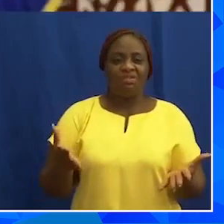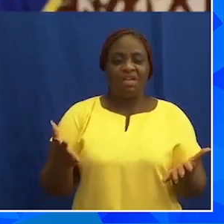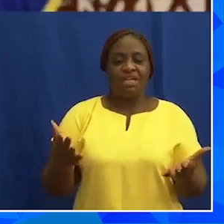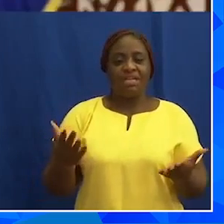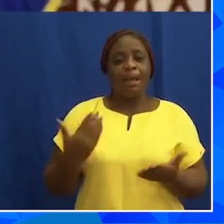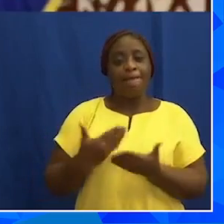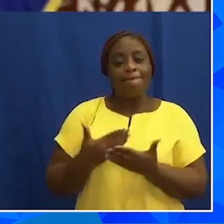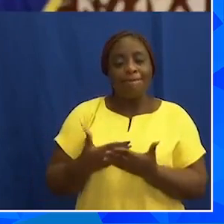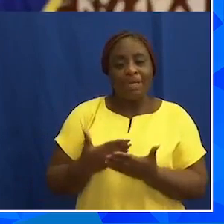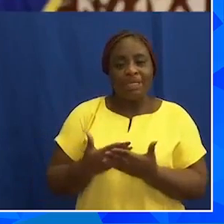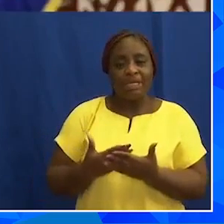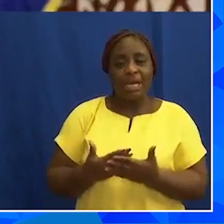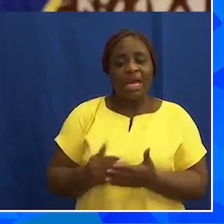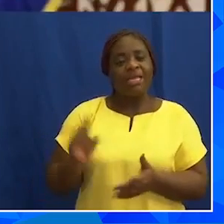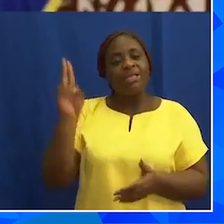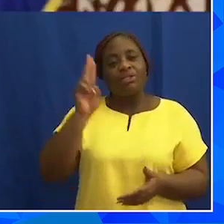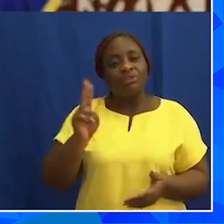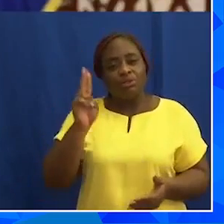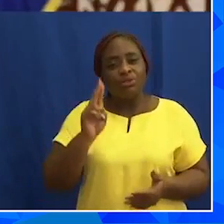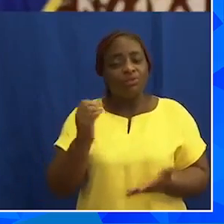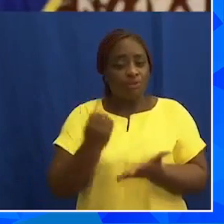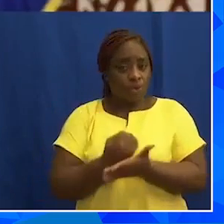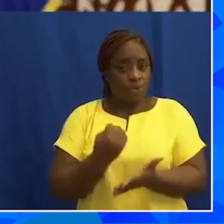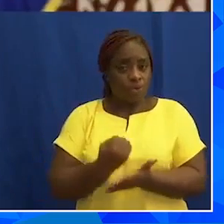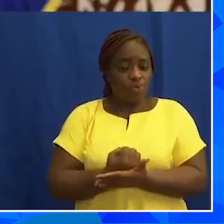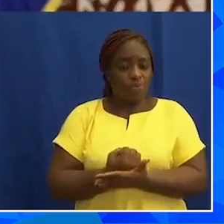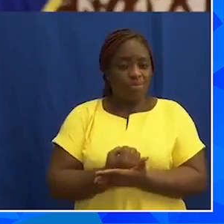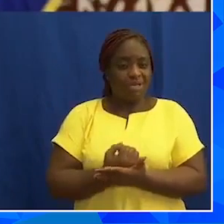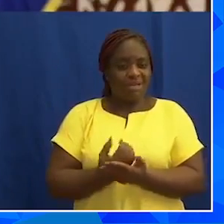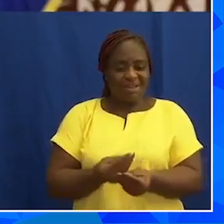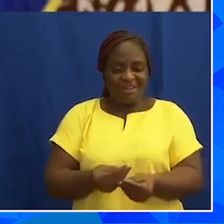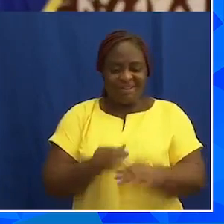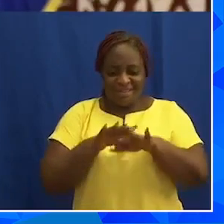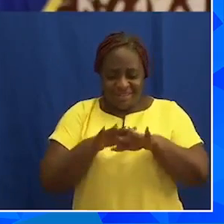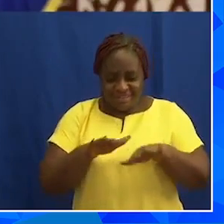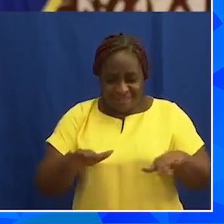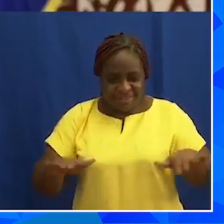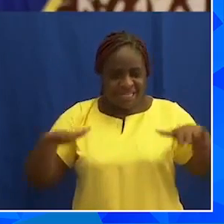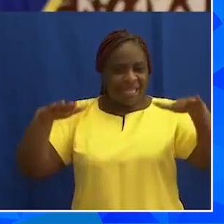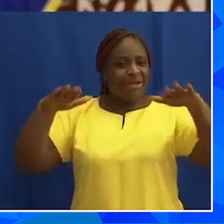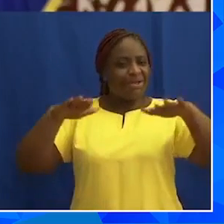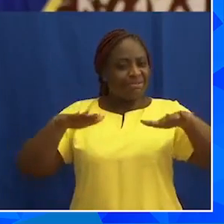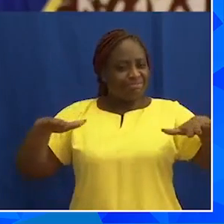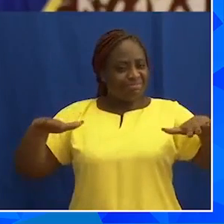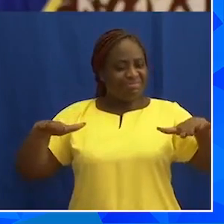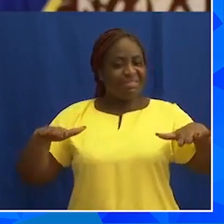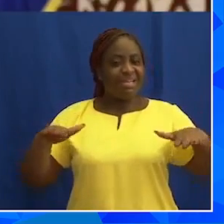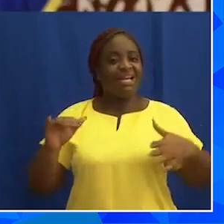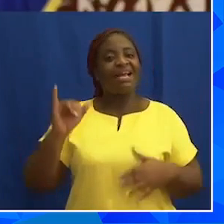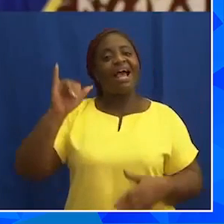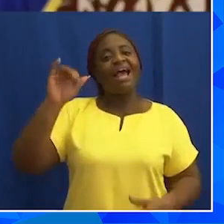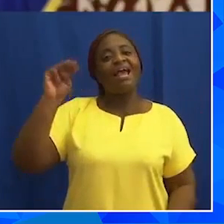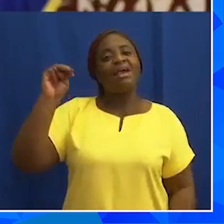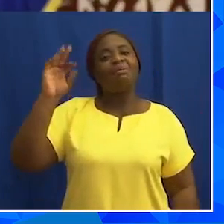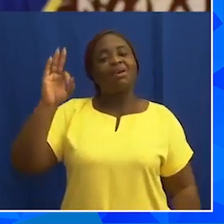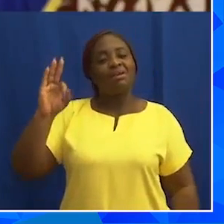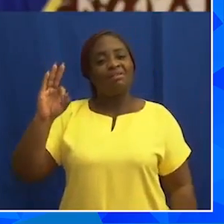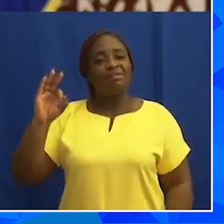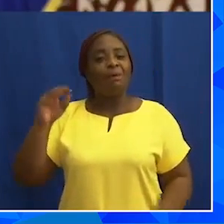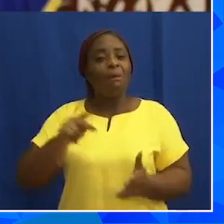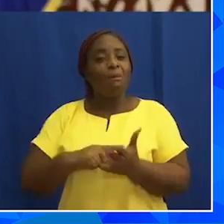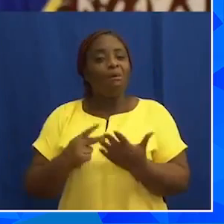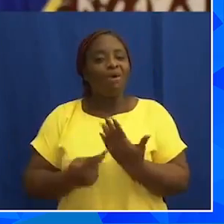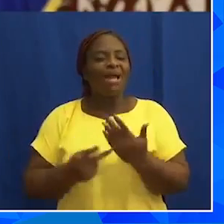ensure the wheels of the economy continue to run in a stabilized manner until the IMF program kicks in